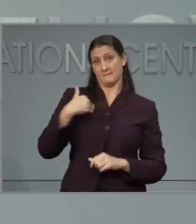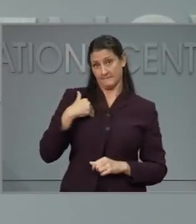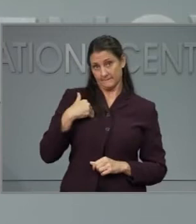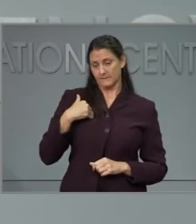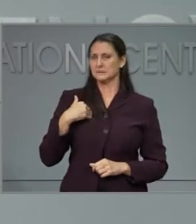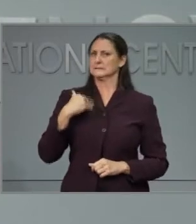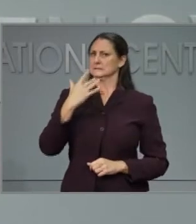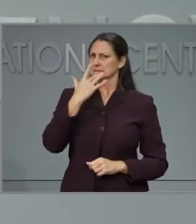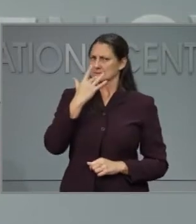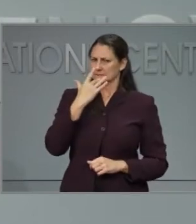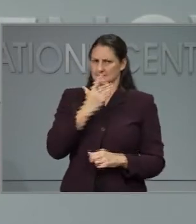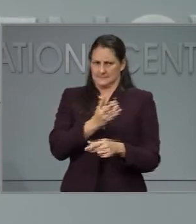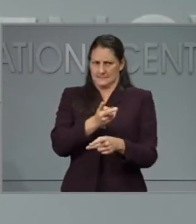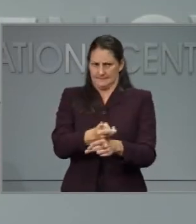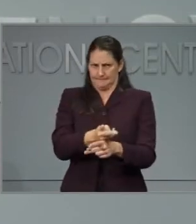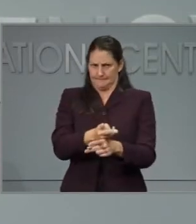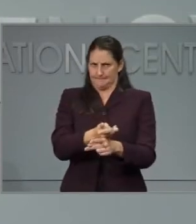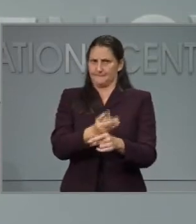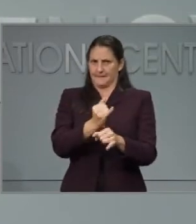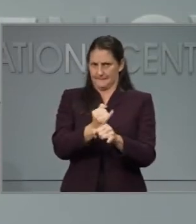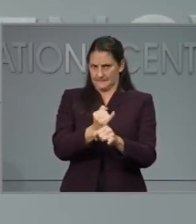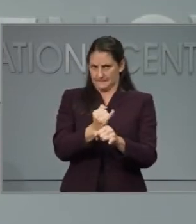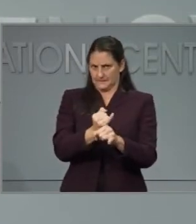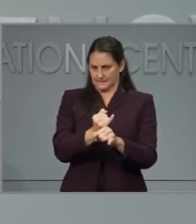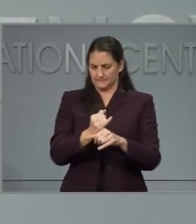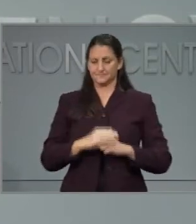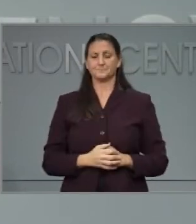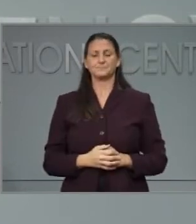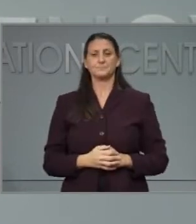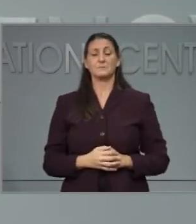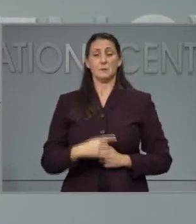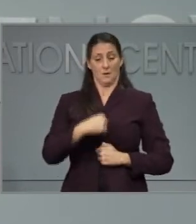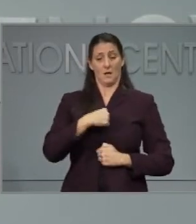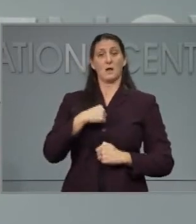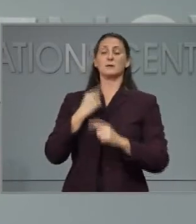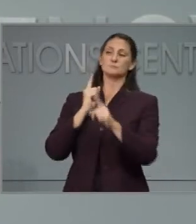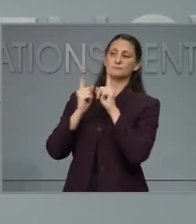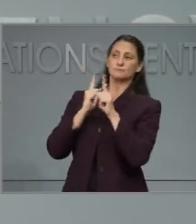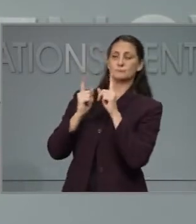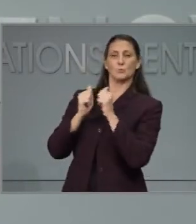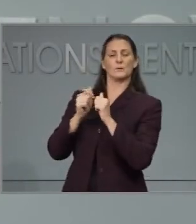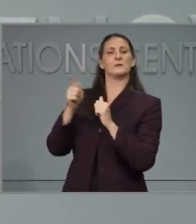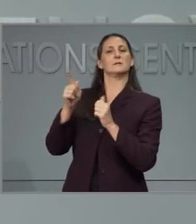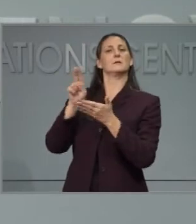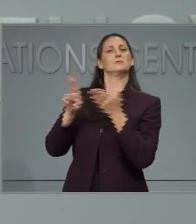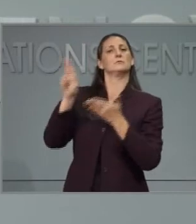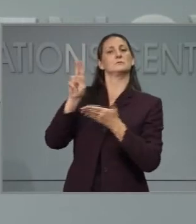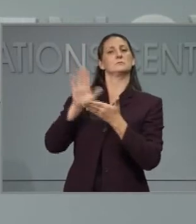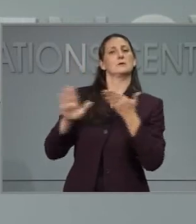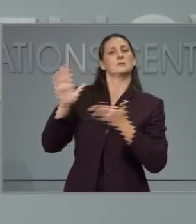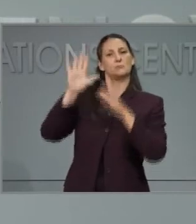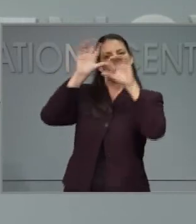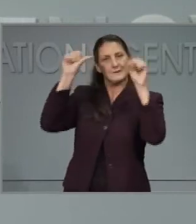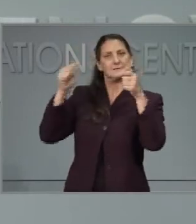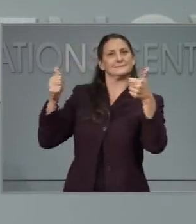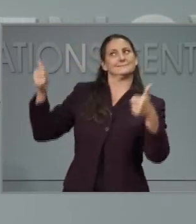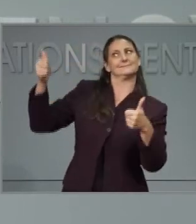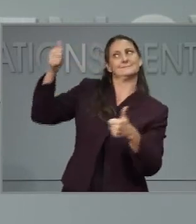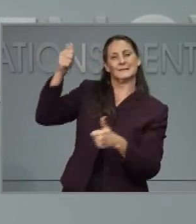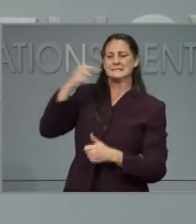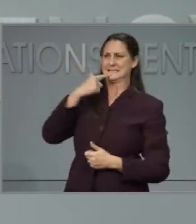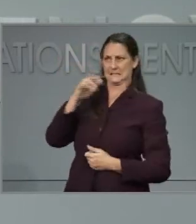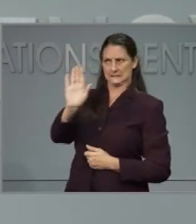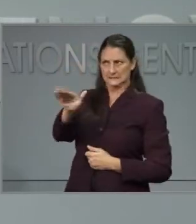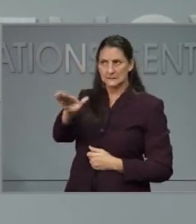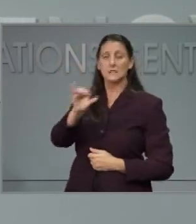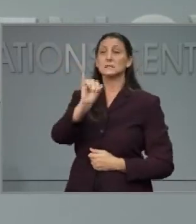institutes of higher education, one of the things that I've articulated to them personally myself is about having students who are positive or are